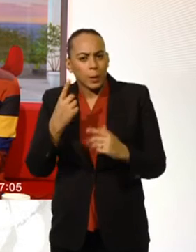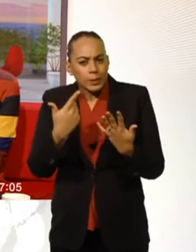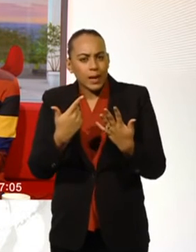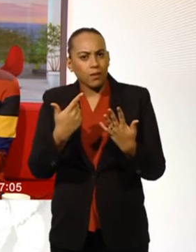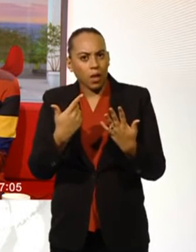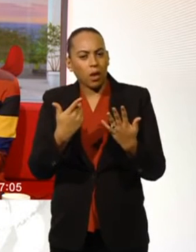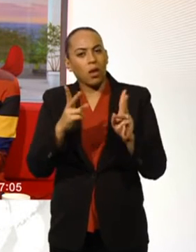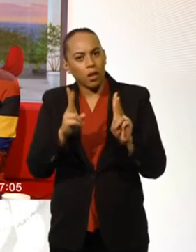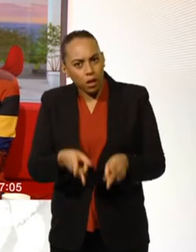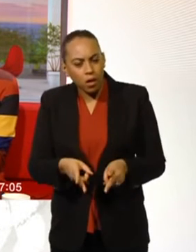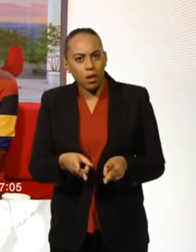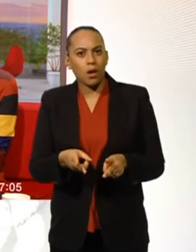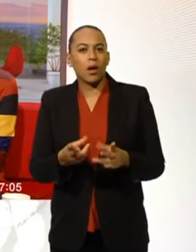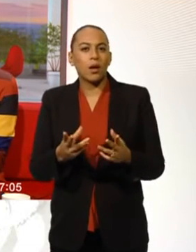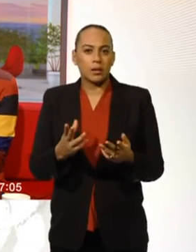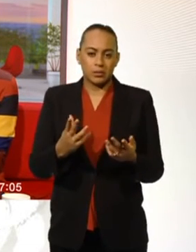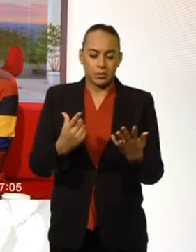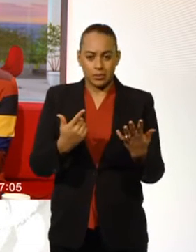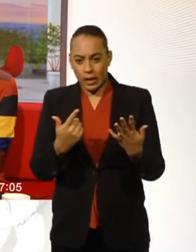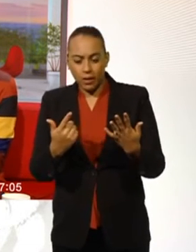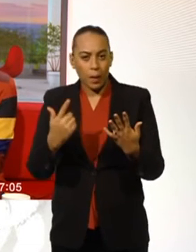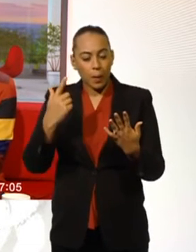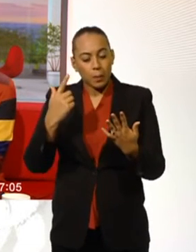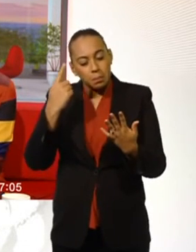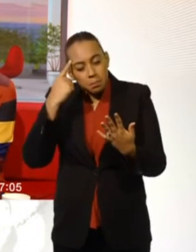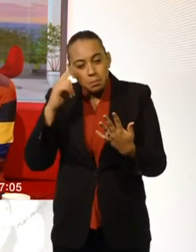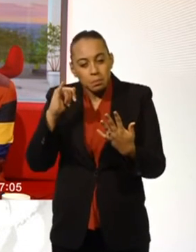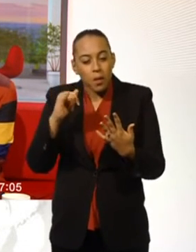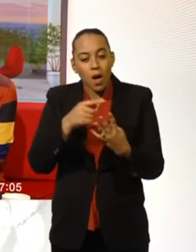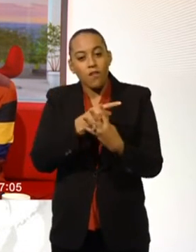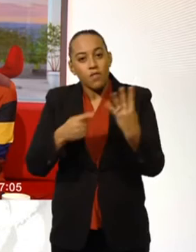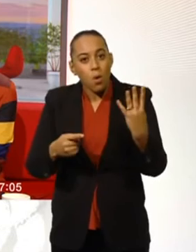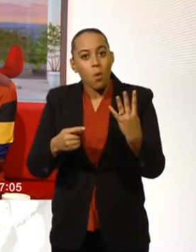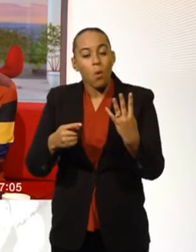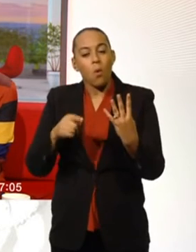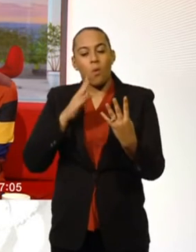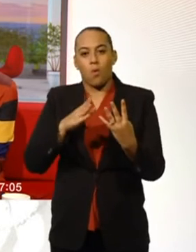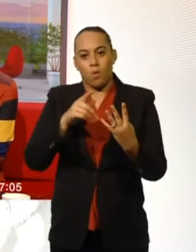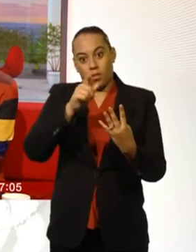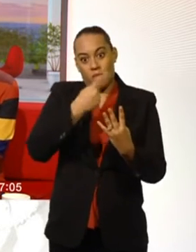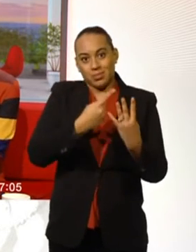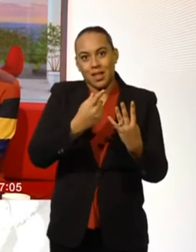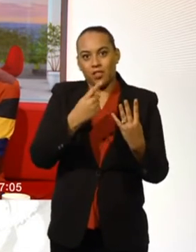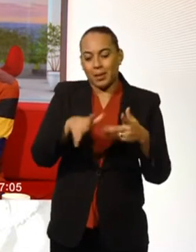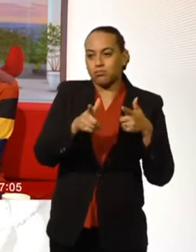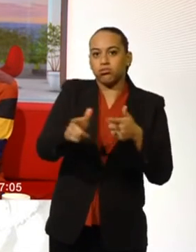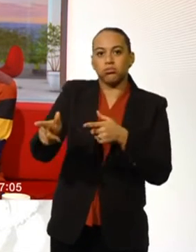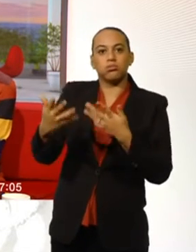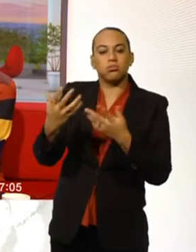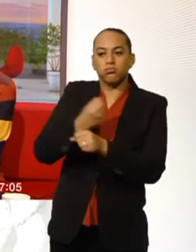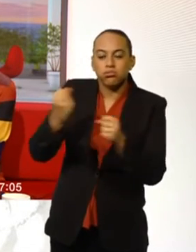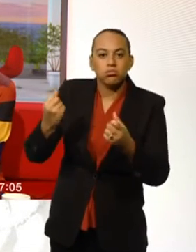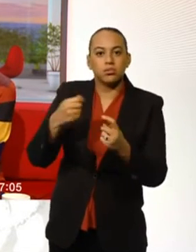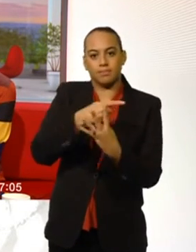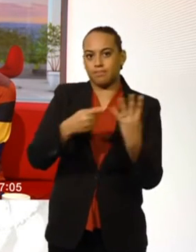people in total have died in those accounts, and it's assumed or it's thought that four of those were attackers. Let's have a look at the rest of the day's news